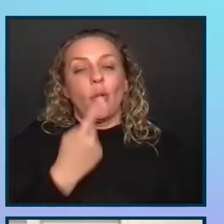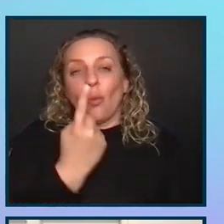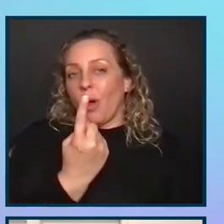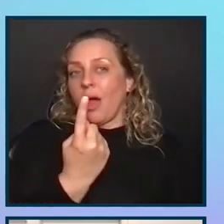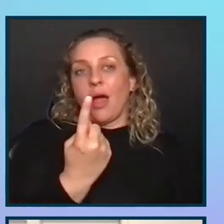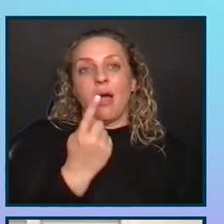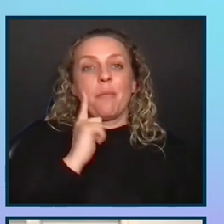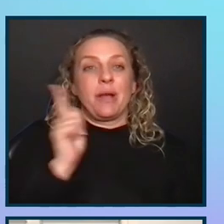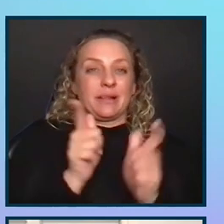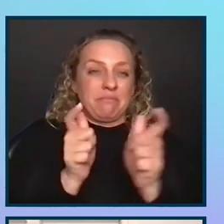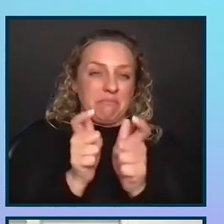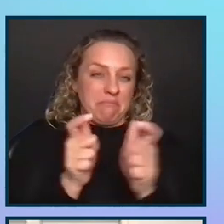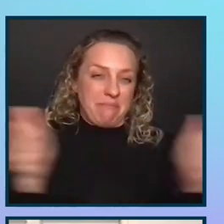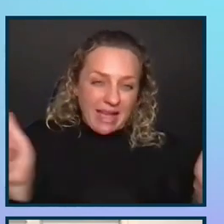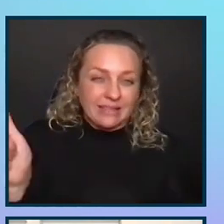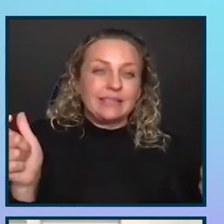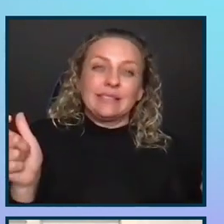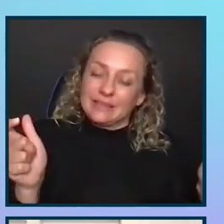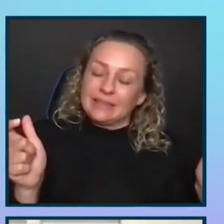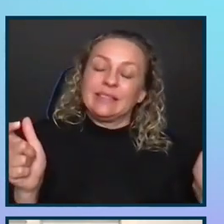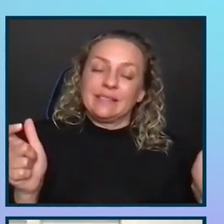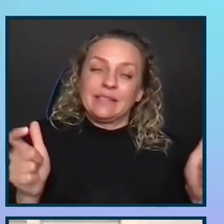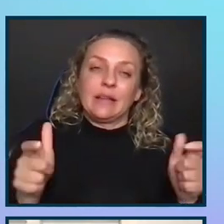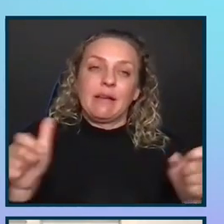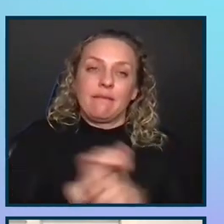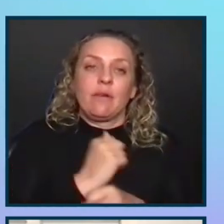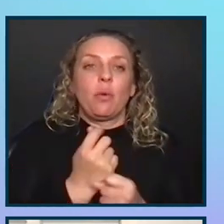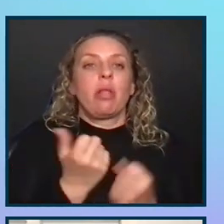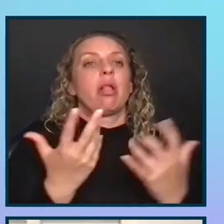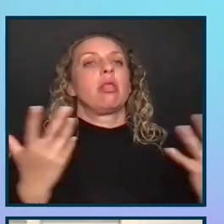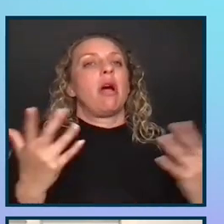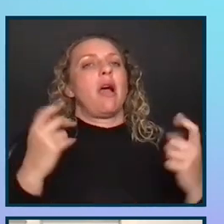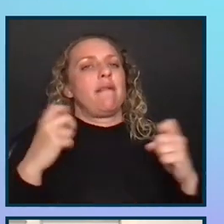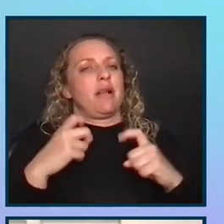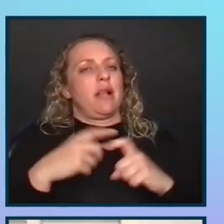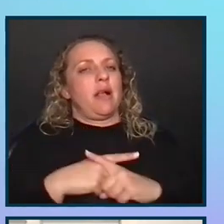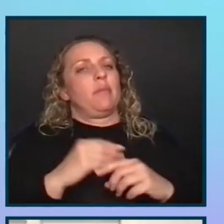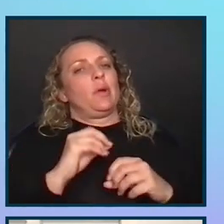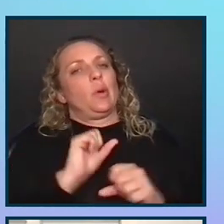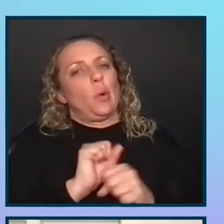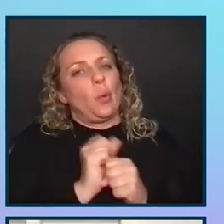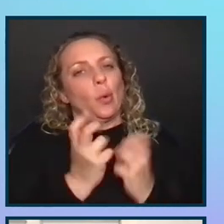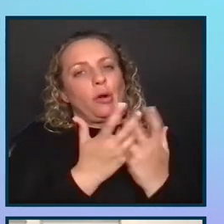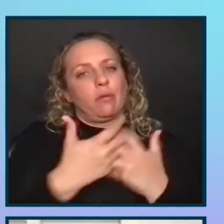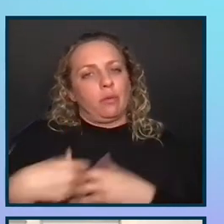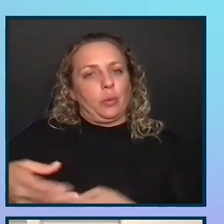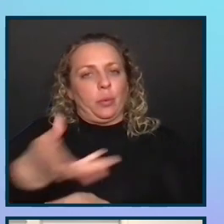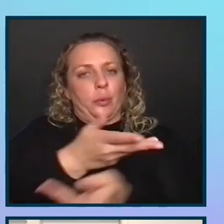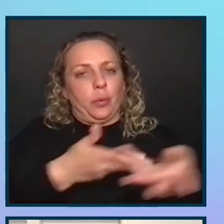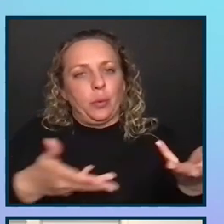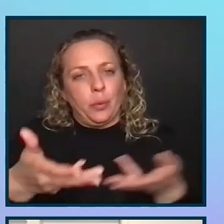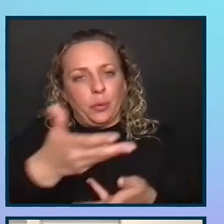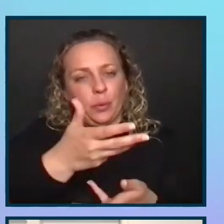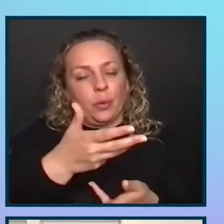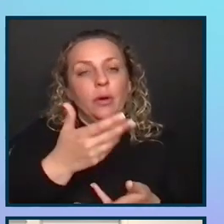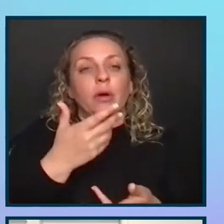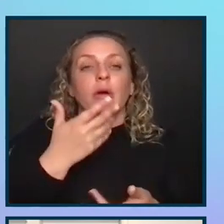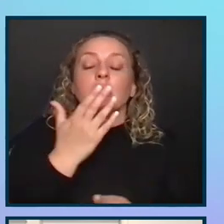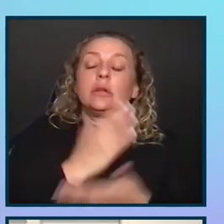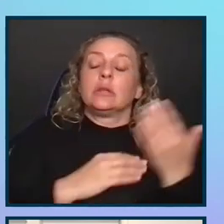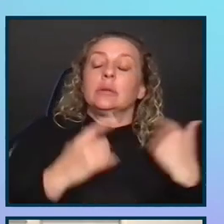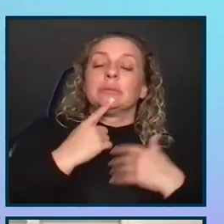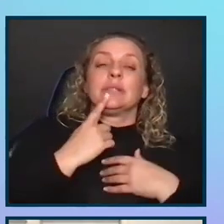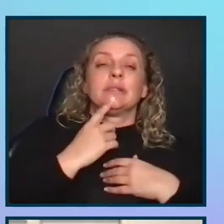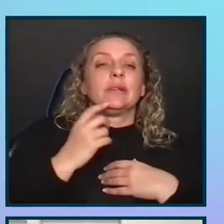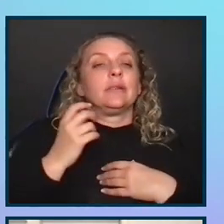massive product. And it is filled with a lot of complex workflows and interactions. Some could say that all